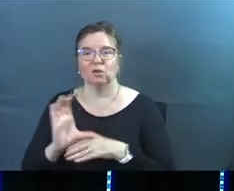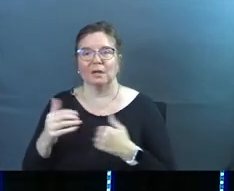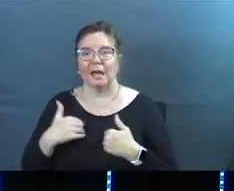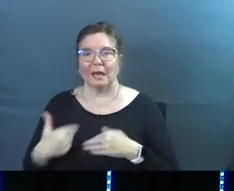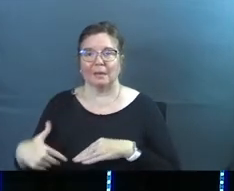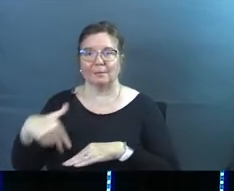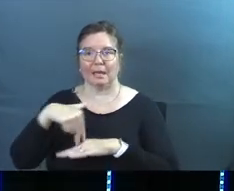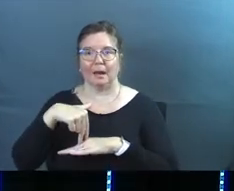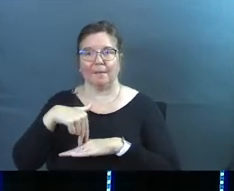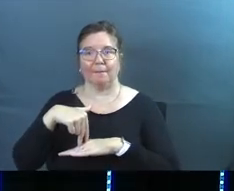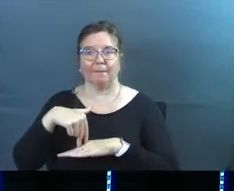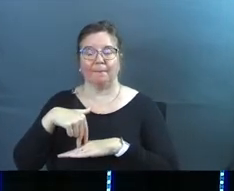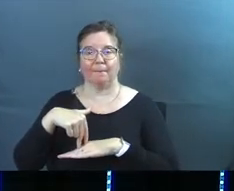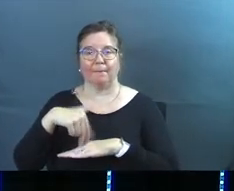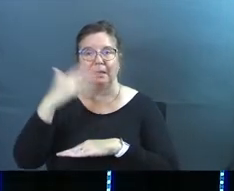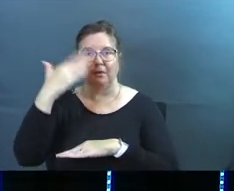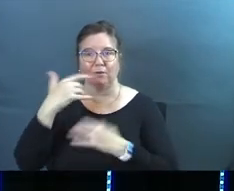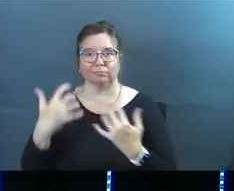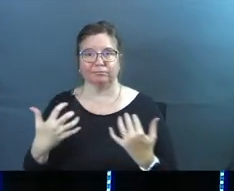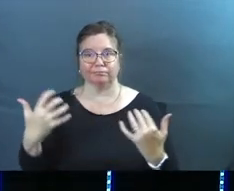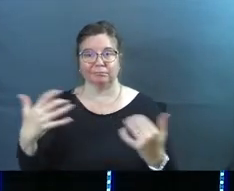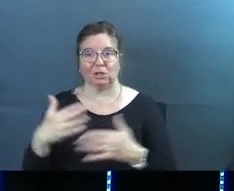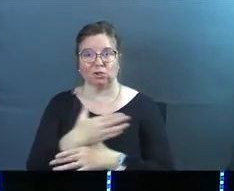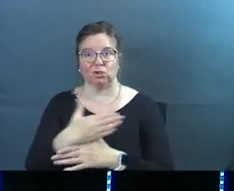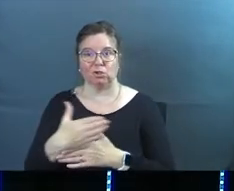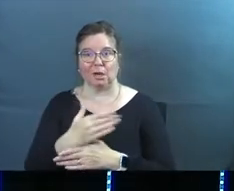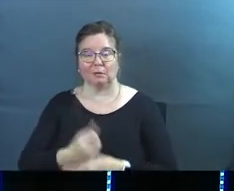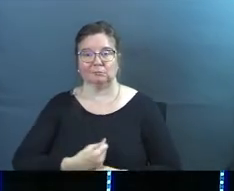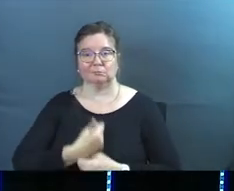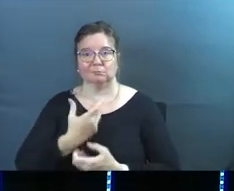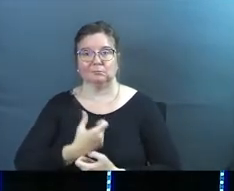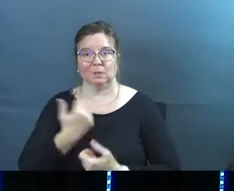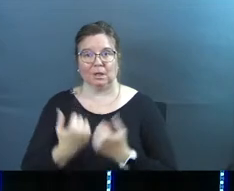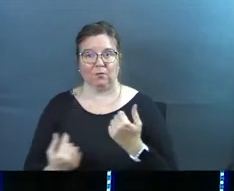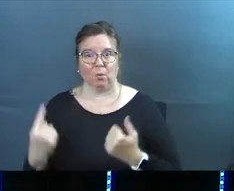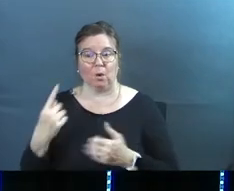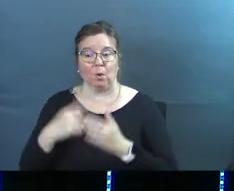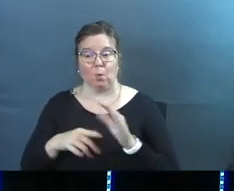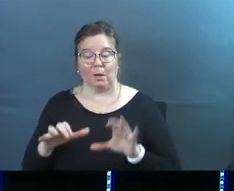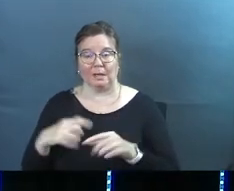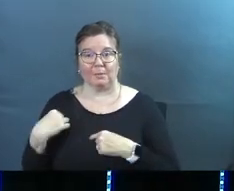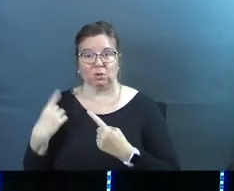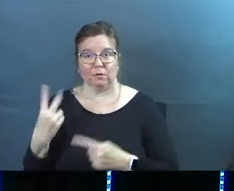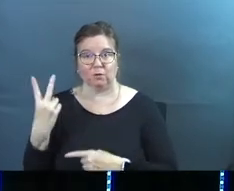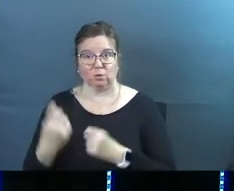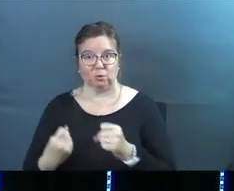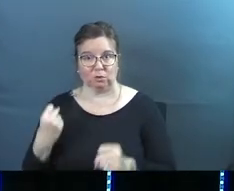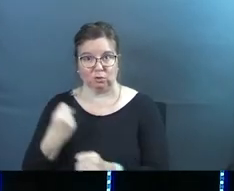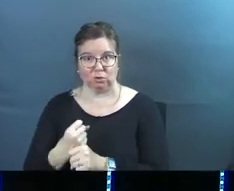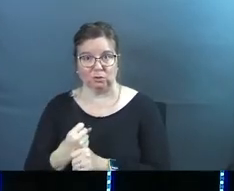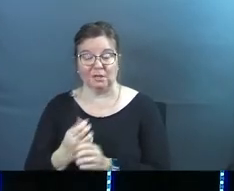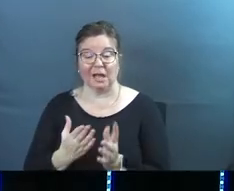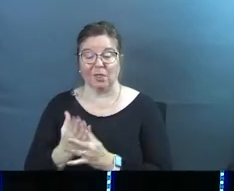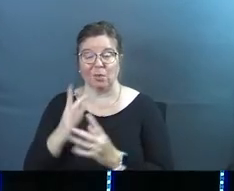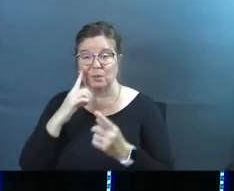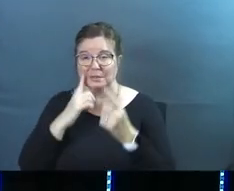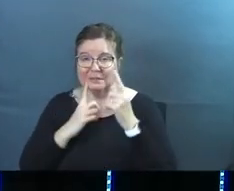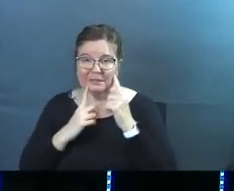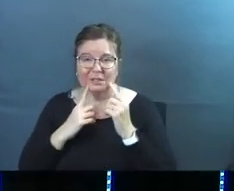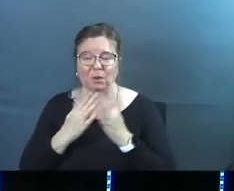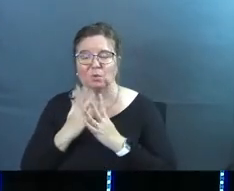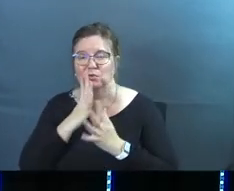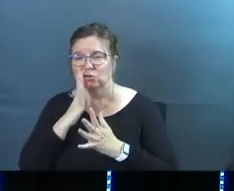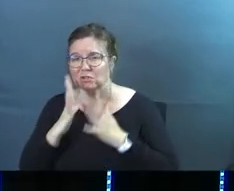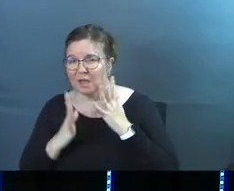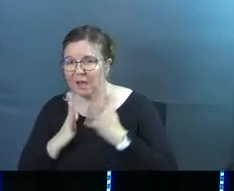had him get up in the pulpit and share with everybody what he had been doing for two years. And through tears and